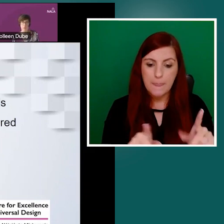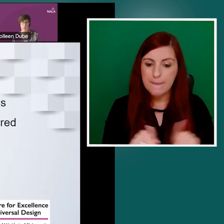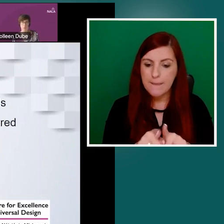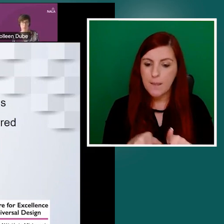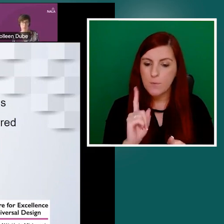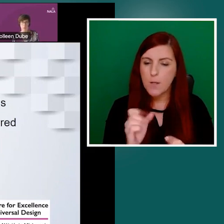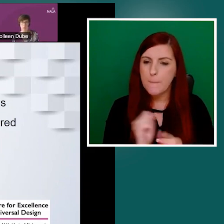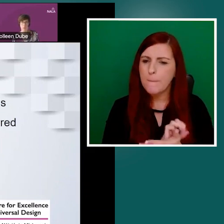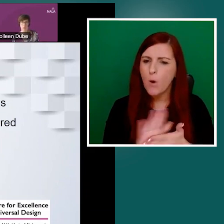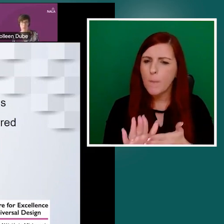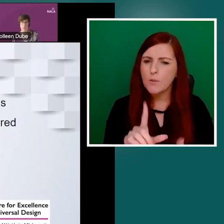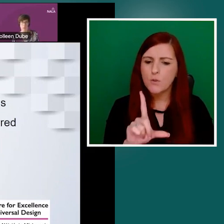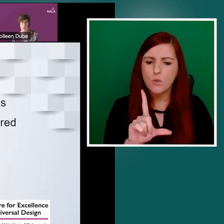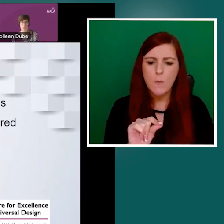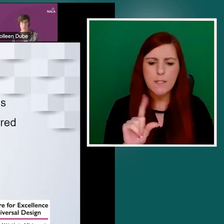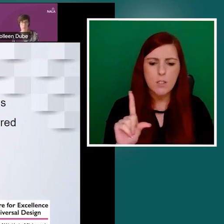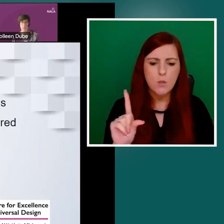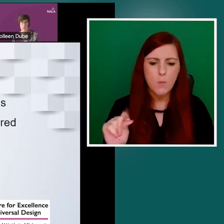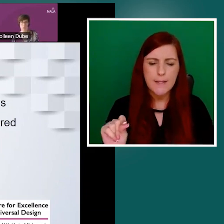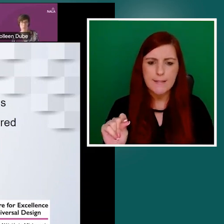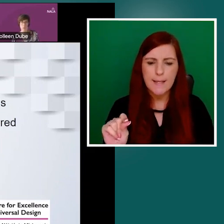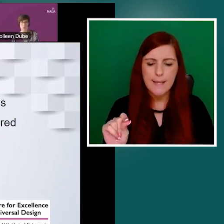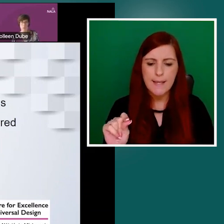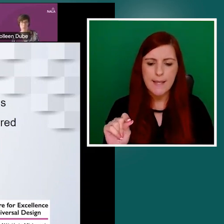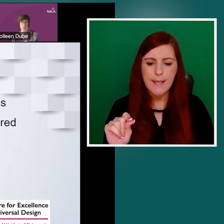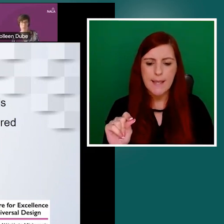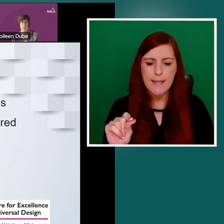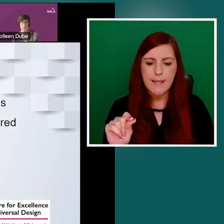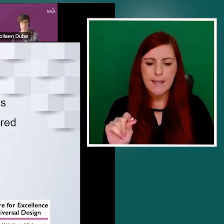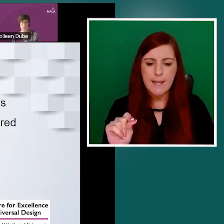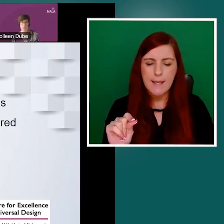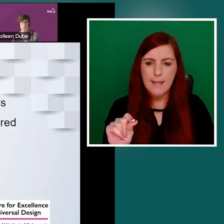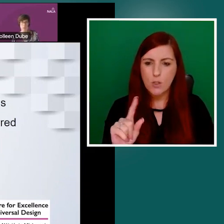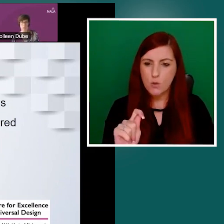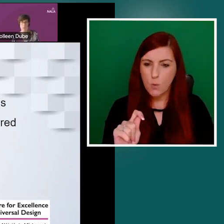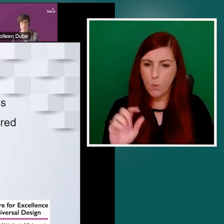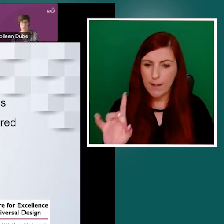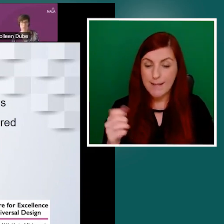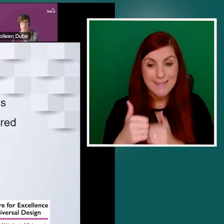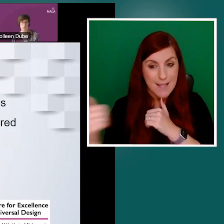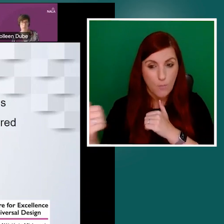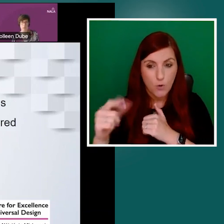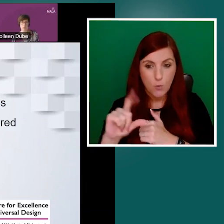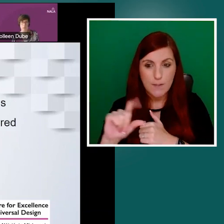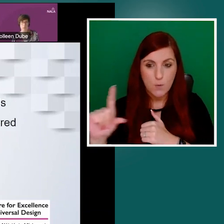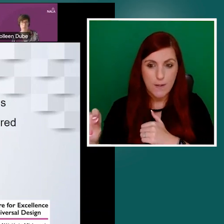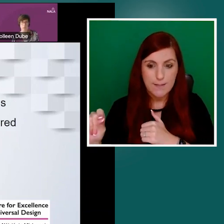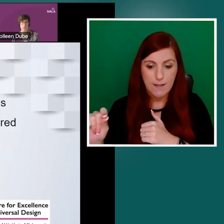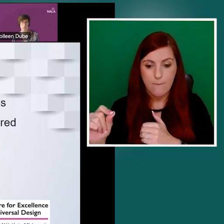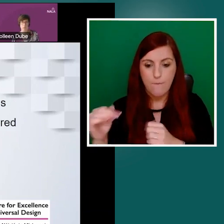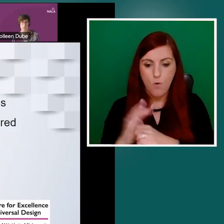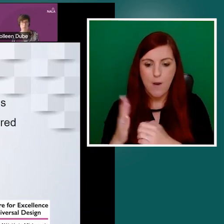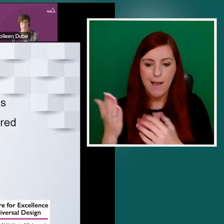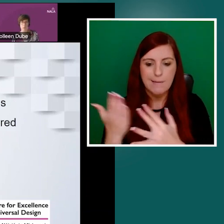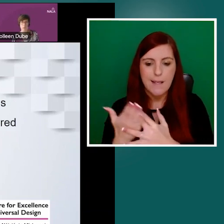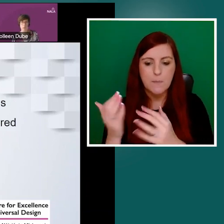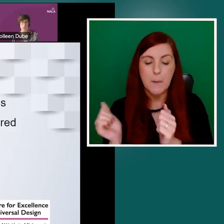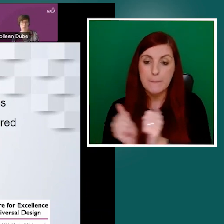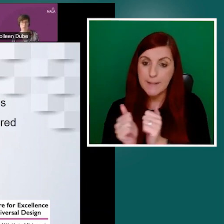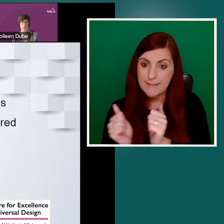separately designed for accessible meetings. And that was in response to the COVID-19.